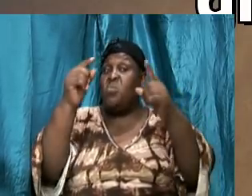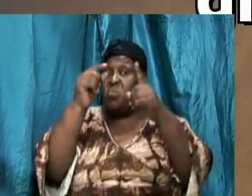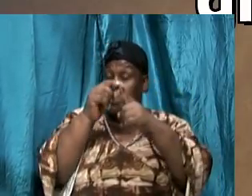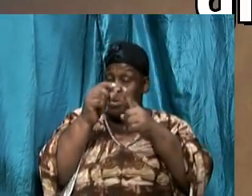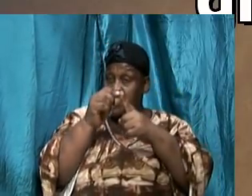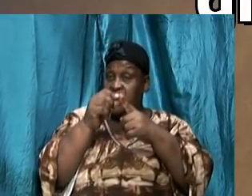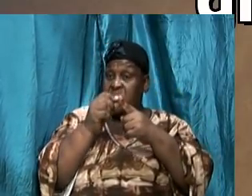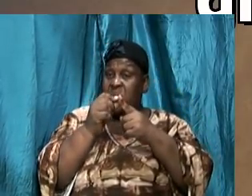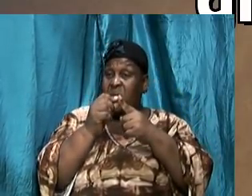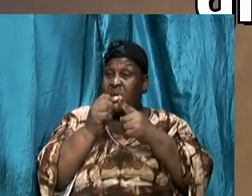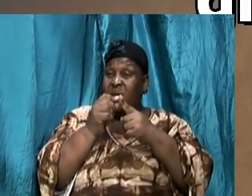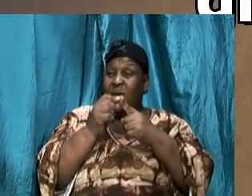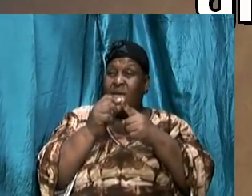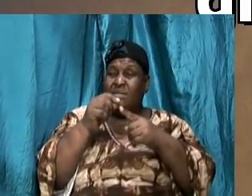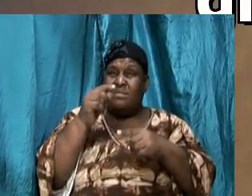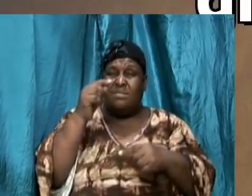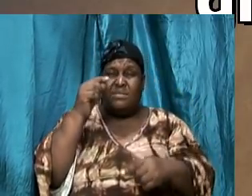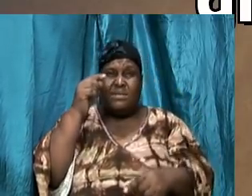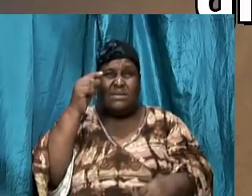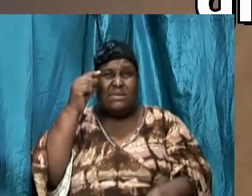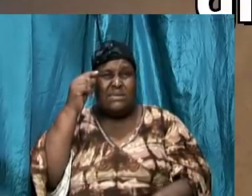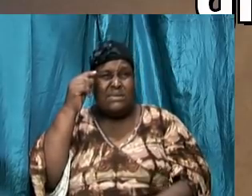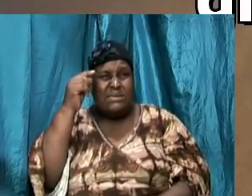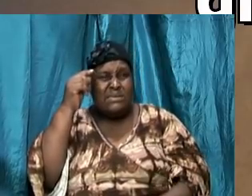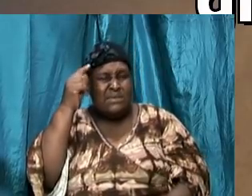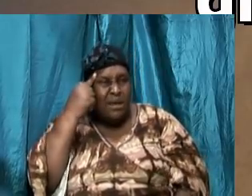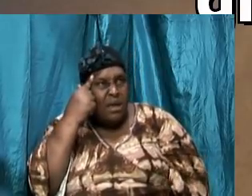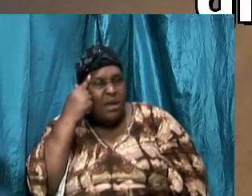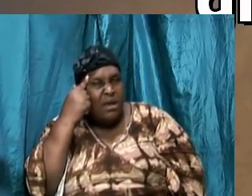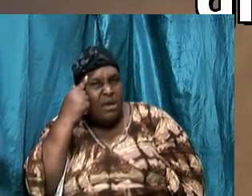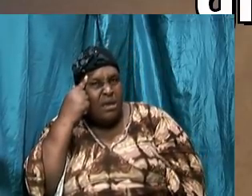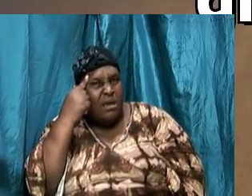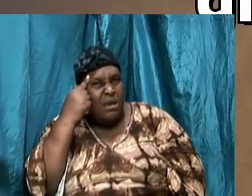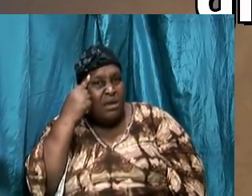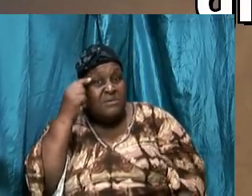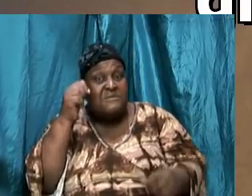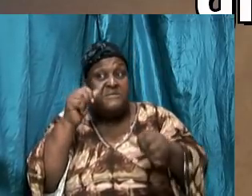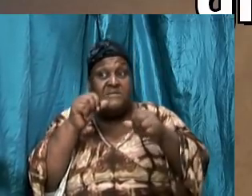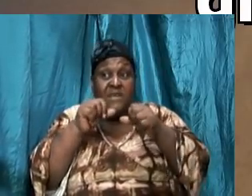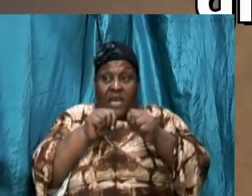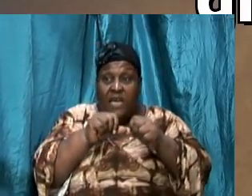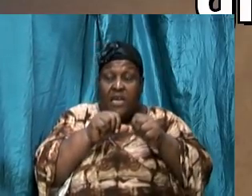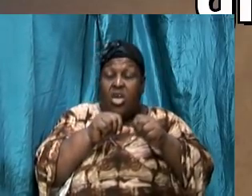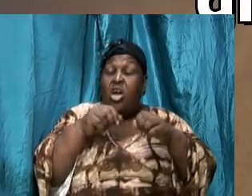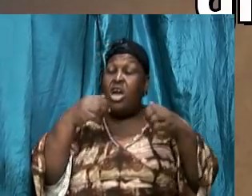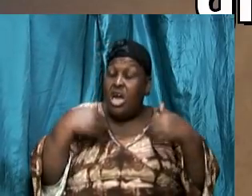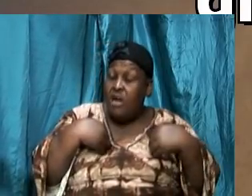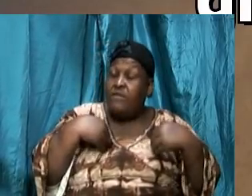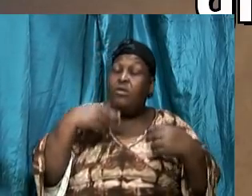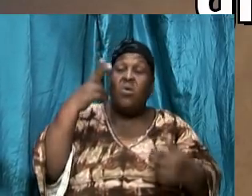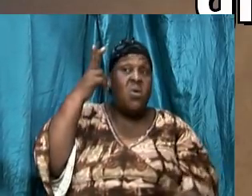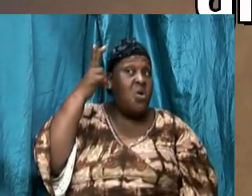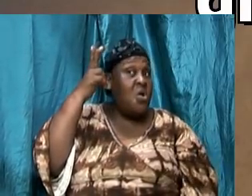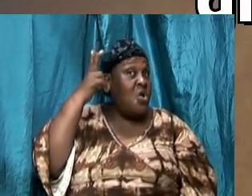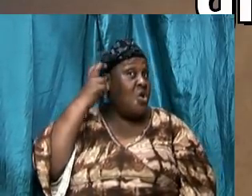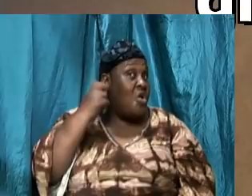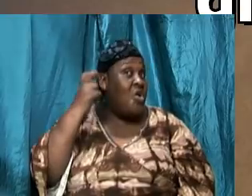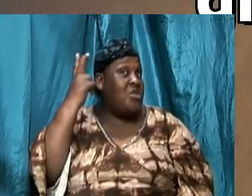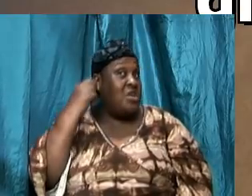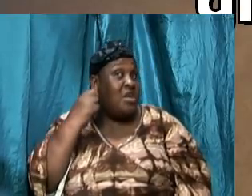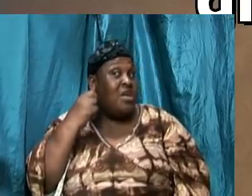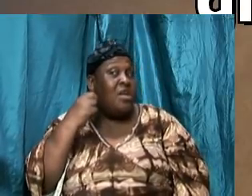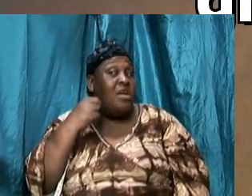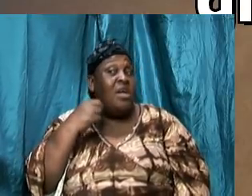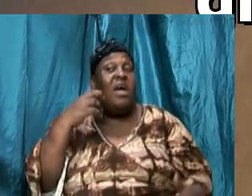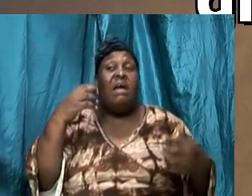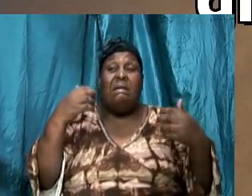it therefore registered in their minds. And having heard and having had